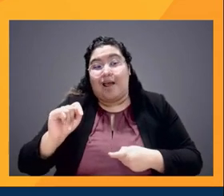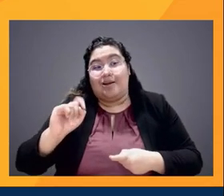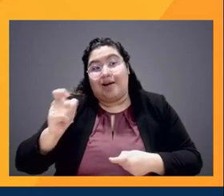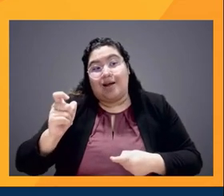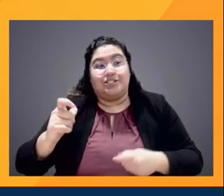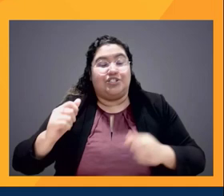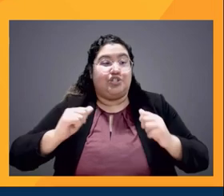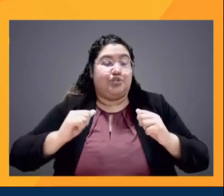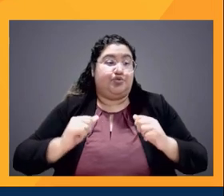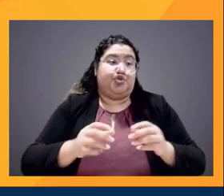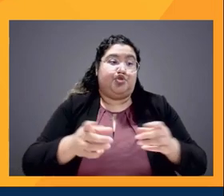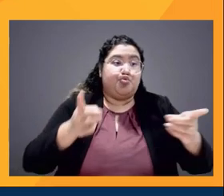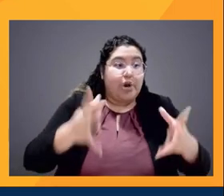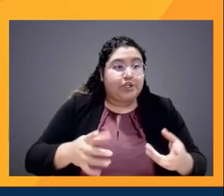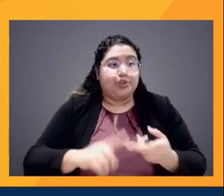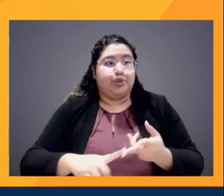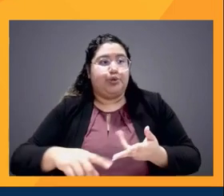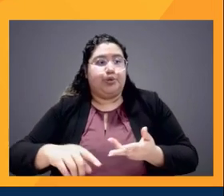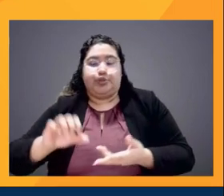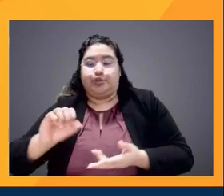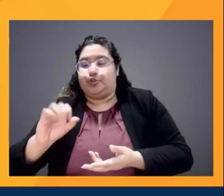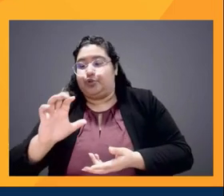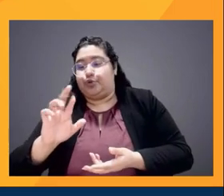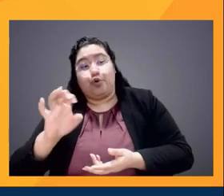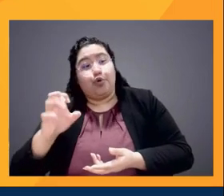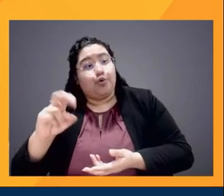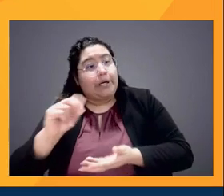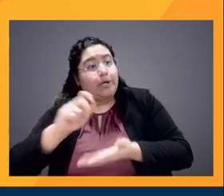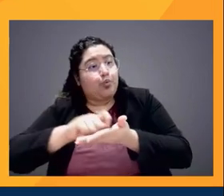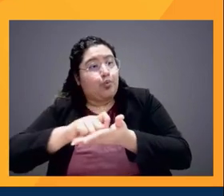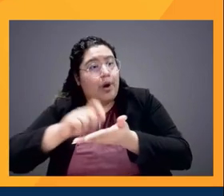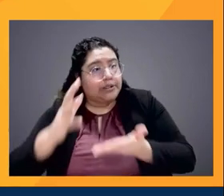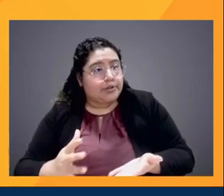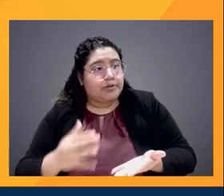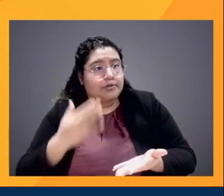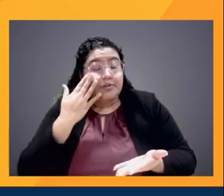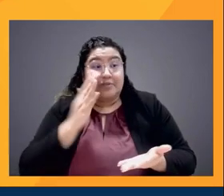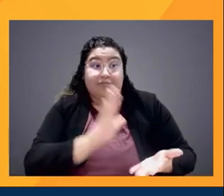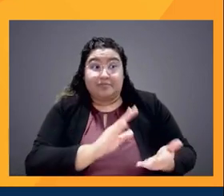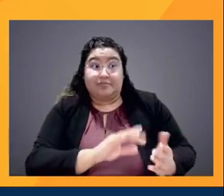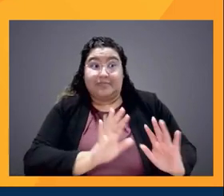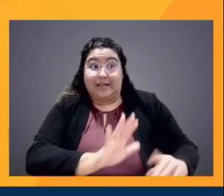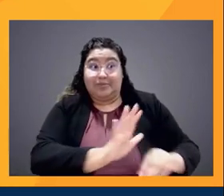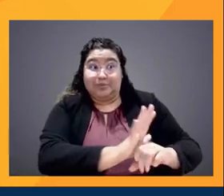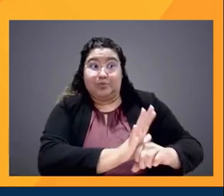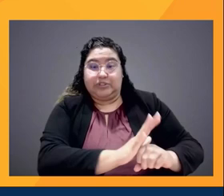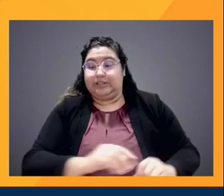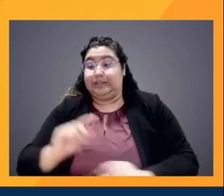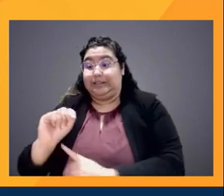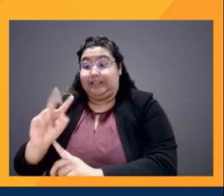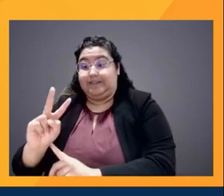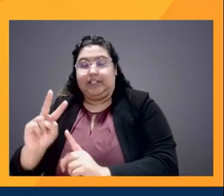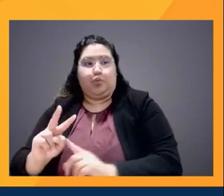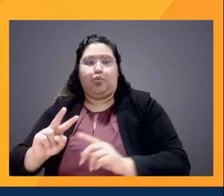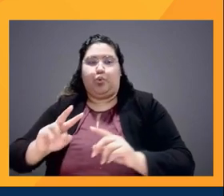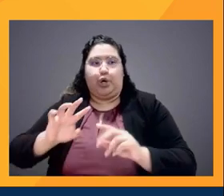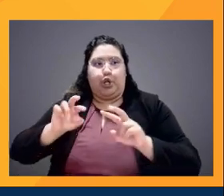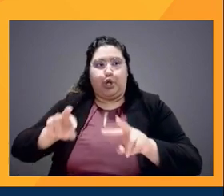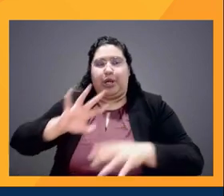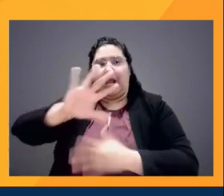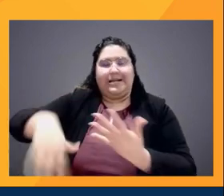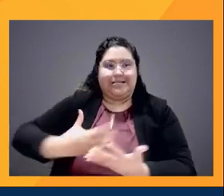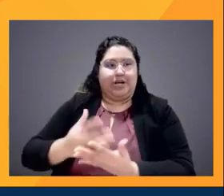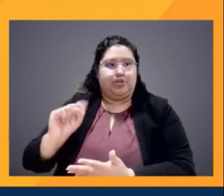screenwriters. And then for television, it's also – we're looking at the entire TV season. We're looking at